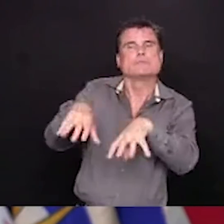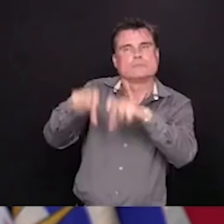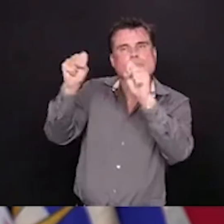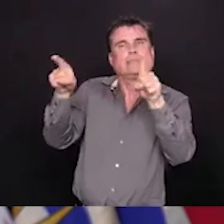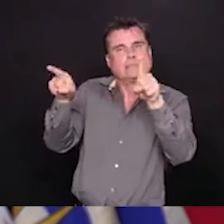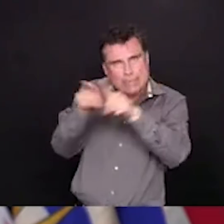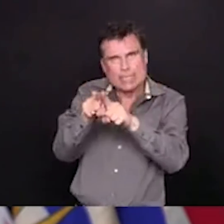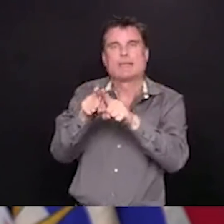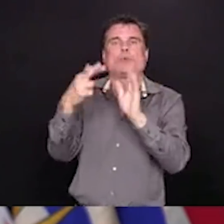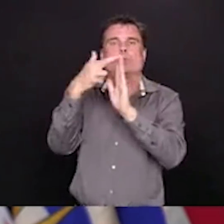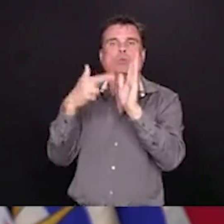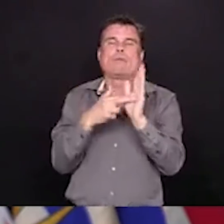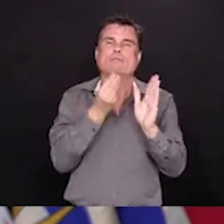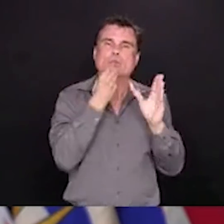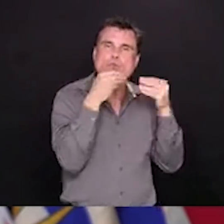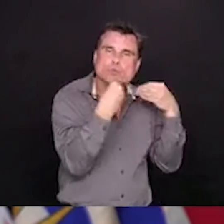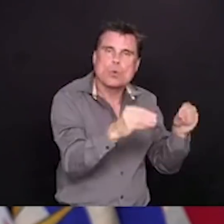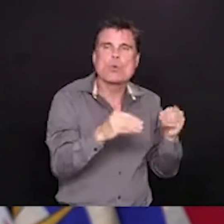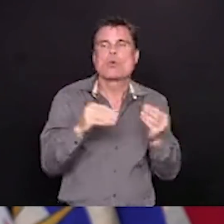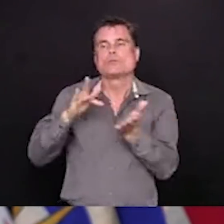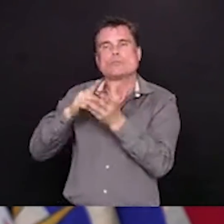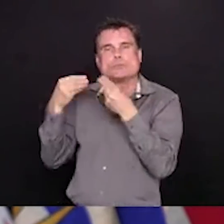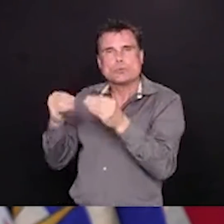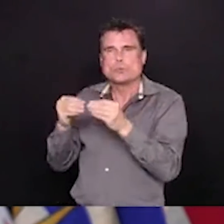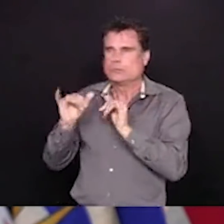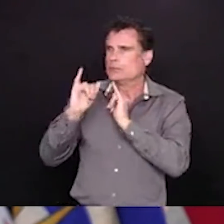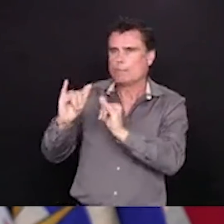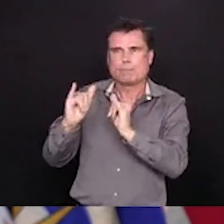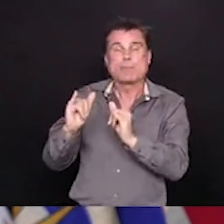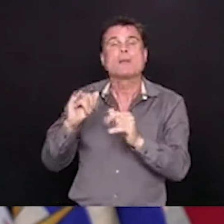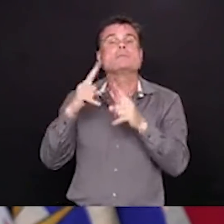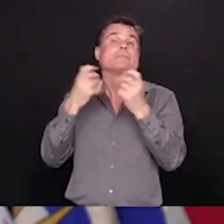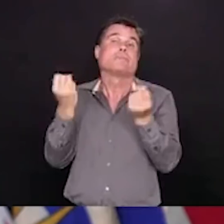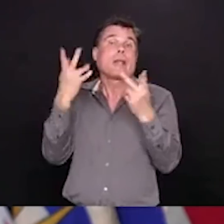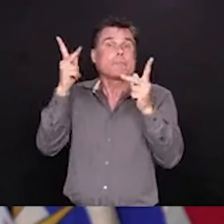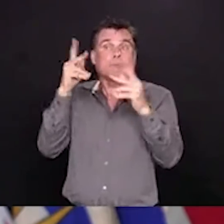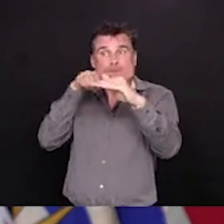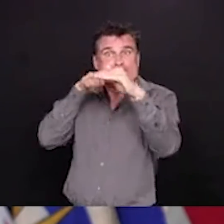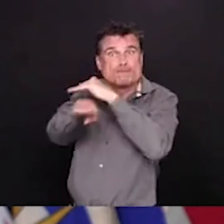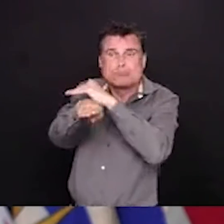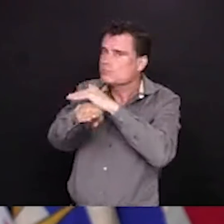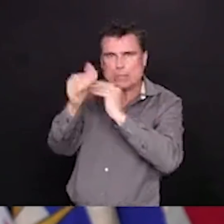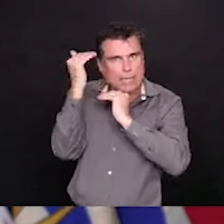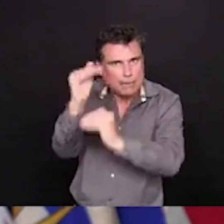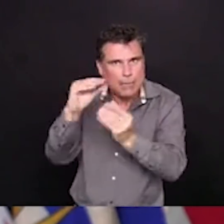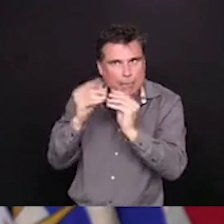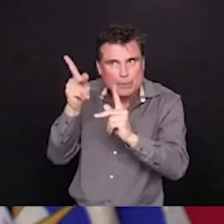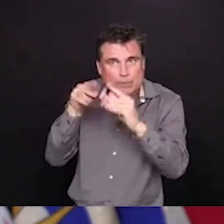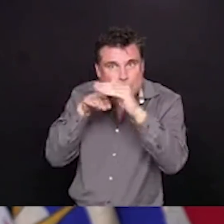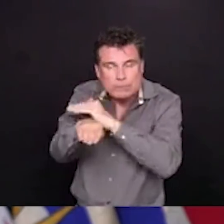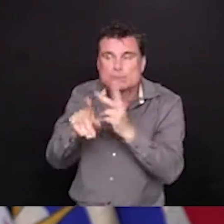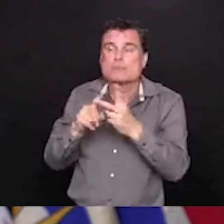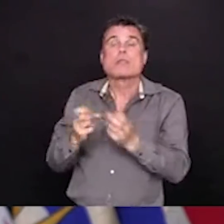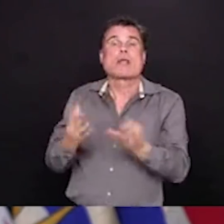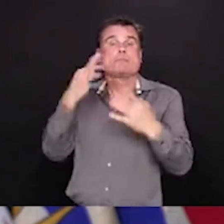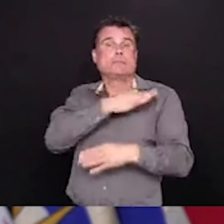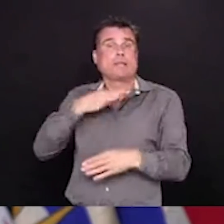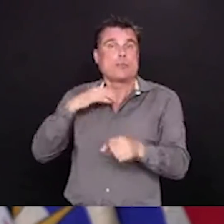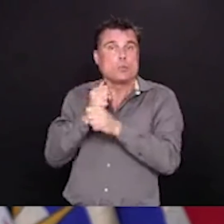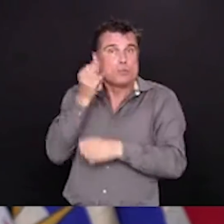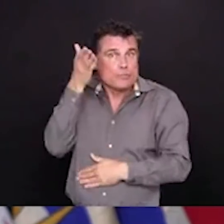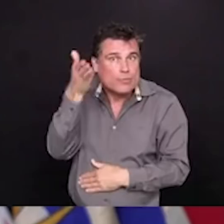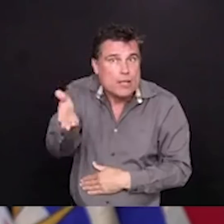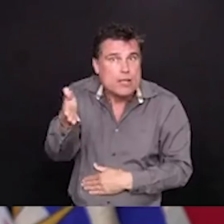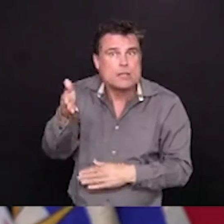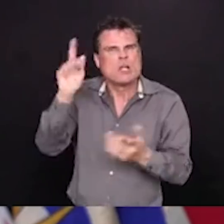and the numbers of people on site. Using technology to work in the ways that we've learned in the last few months. And ensuring you